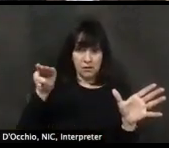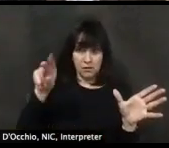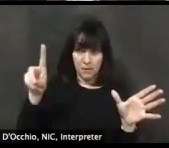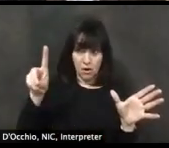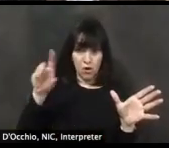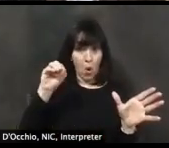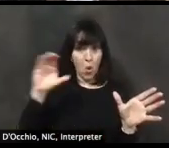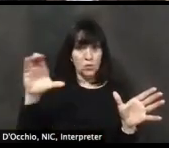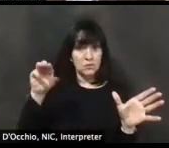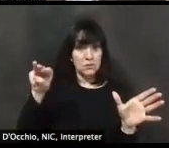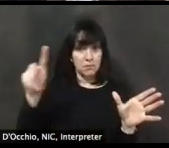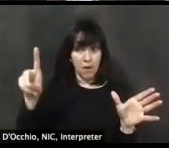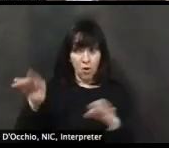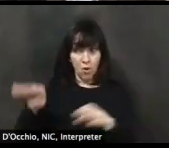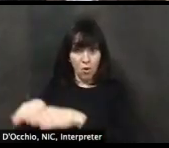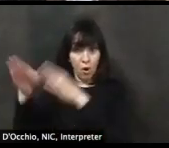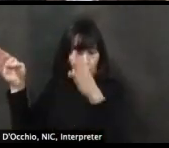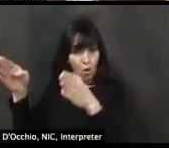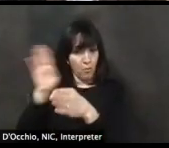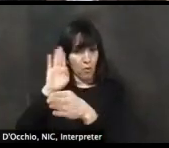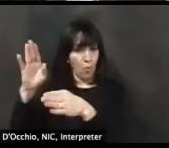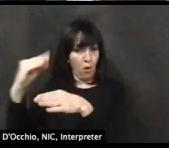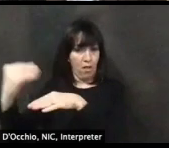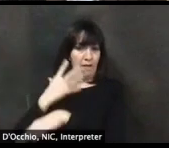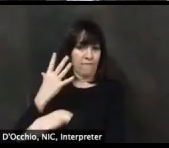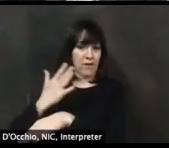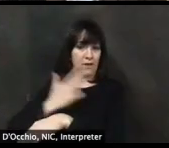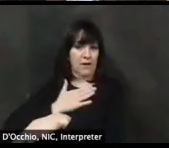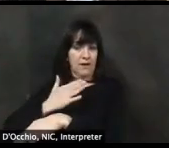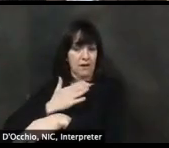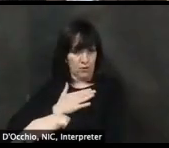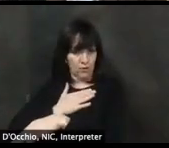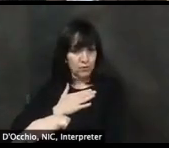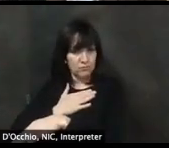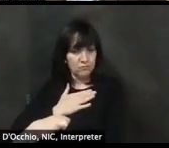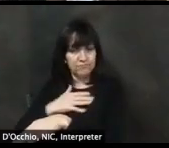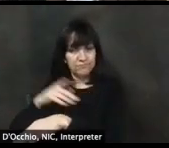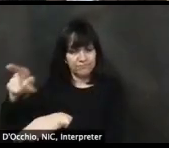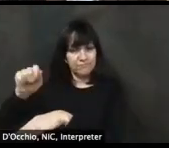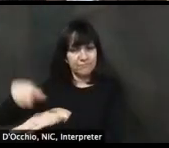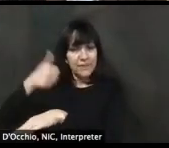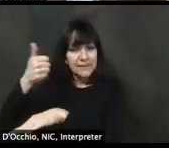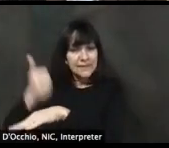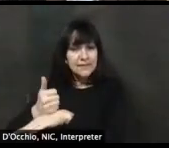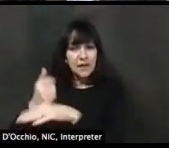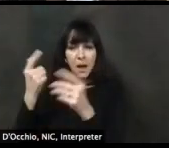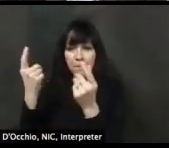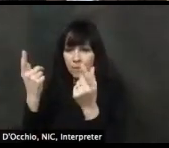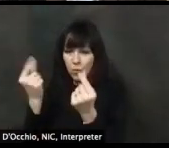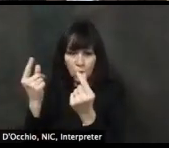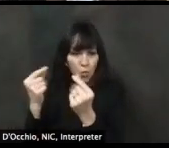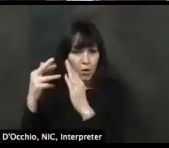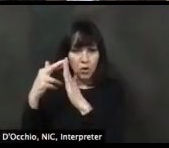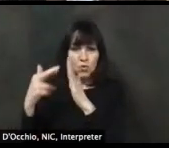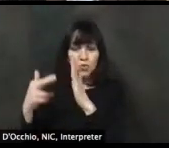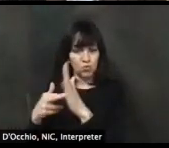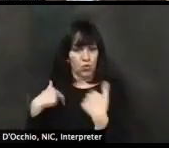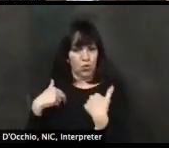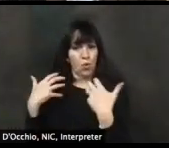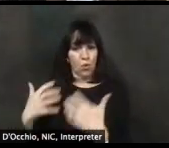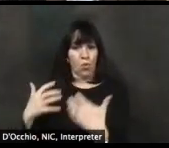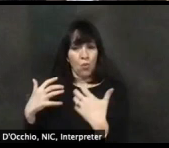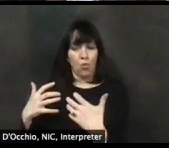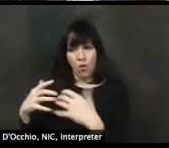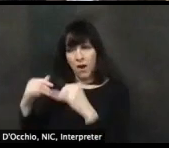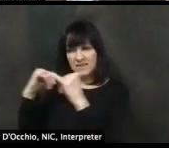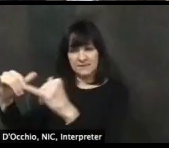city affects our coastline. And I know conversations have been in place there because again, we want to have uniformity and safe measures